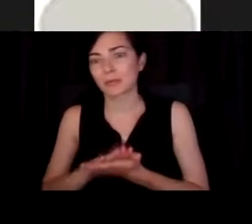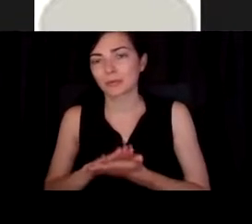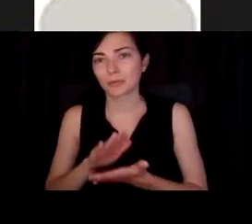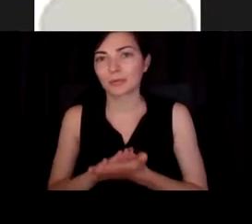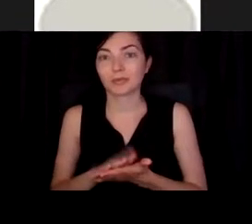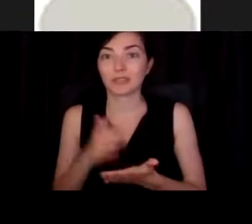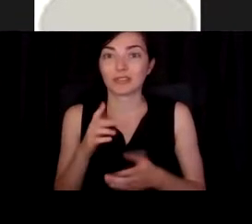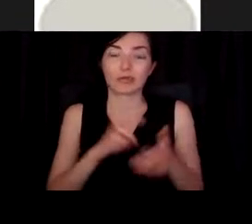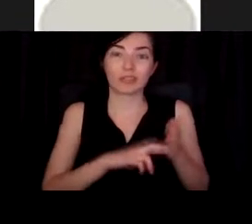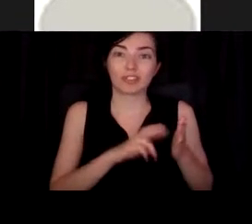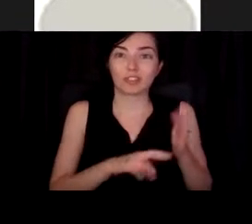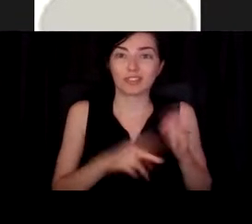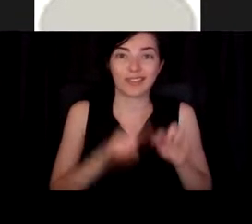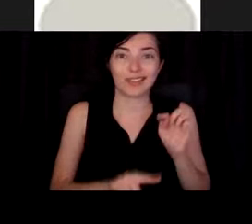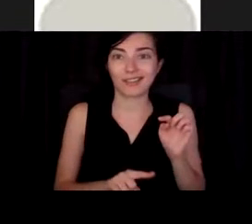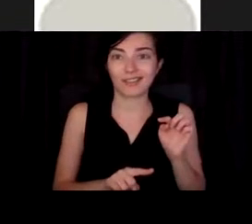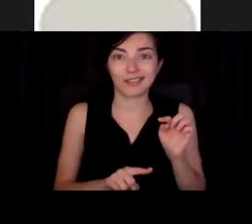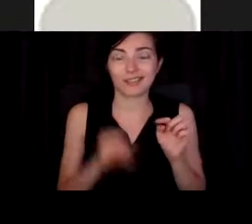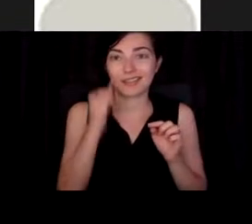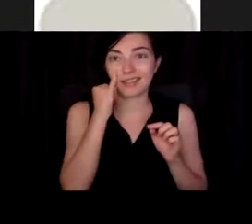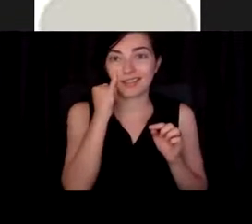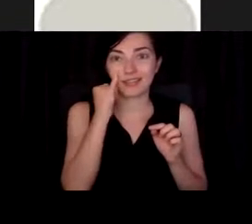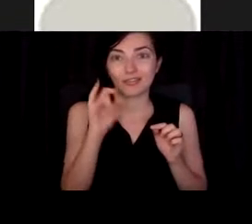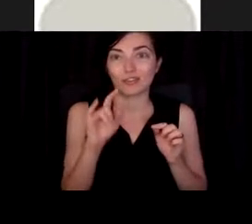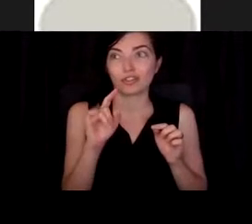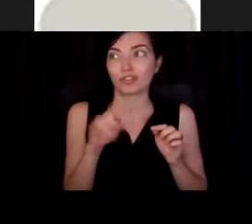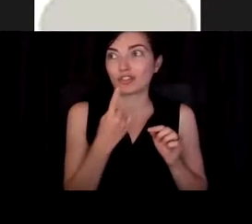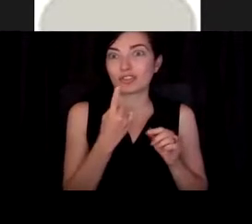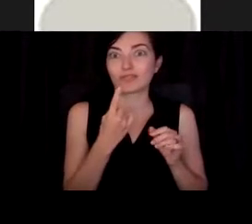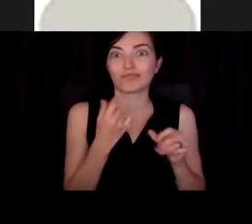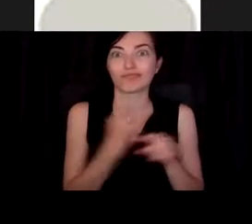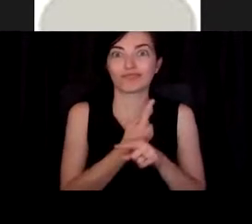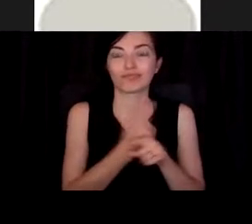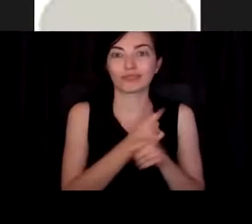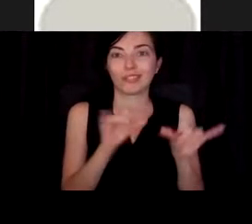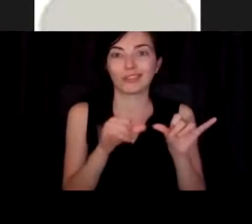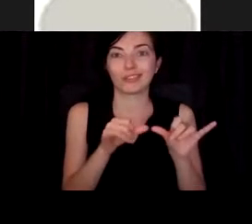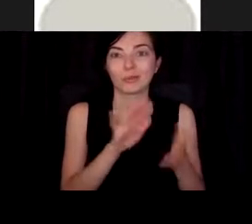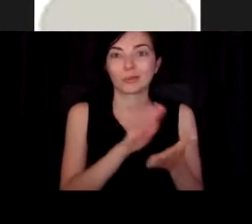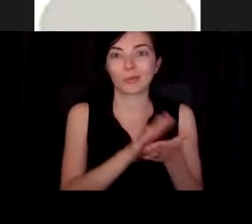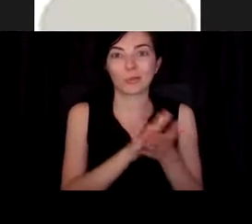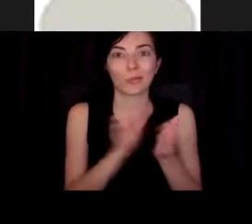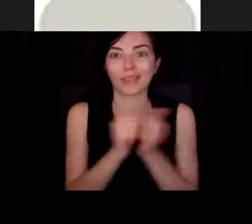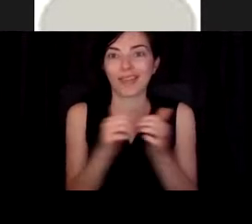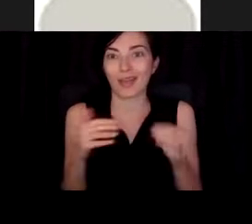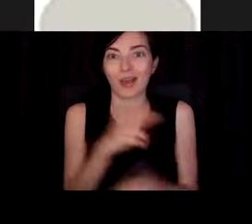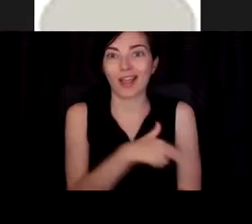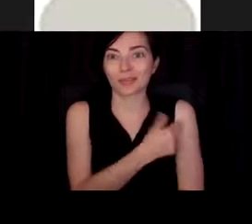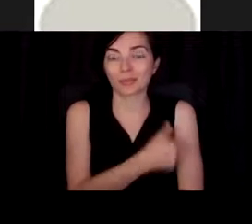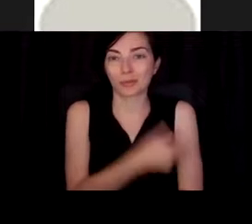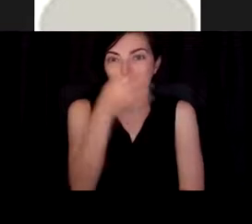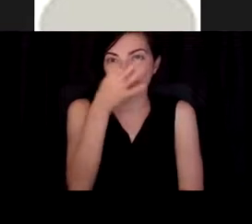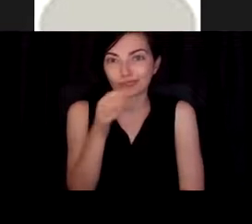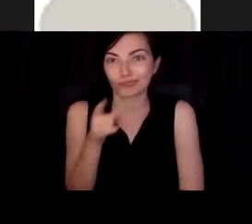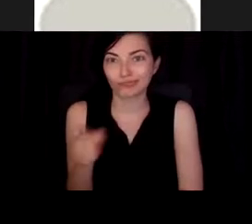done if you were just in an engineering school without a doctor, you know, without a hospital across the street where you can talk